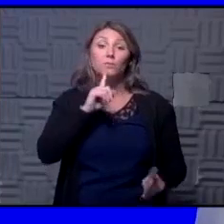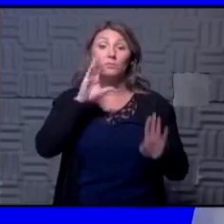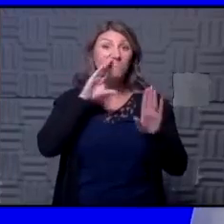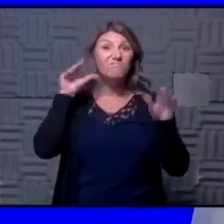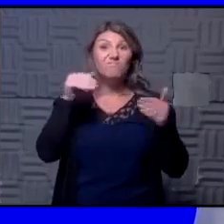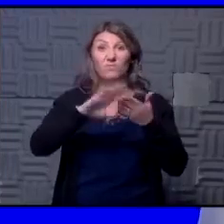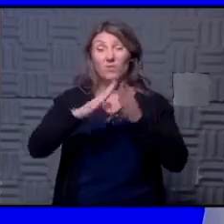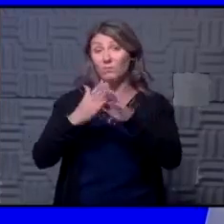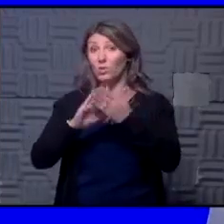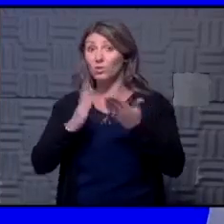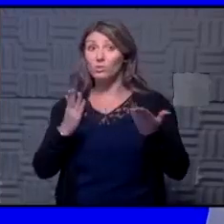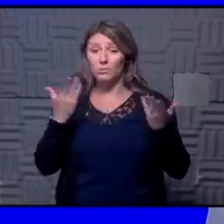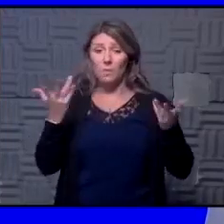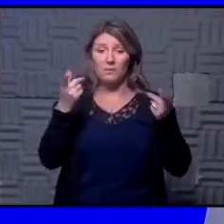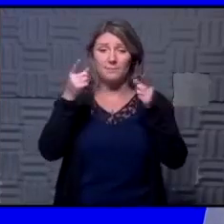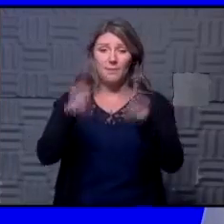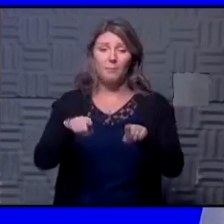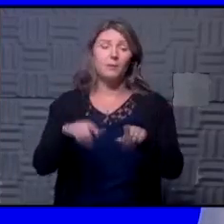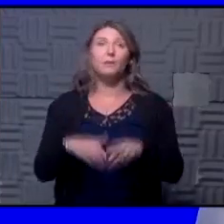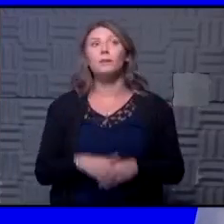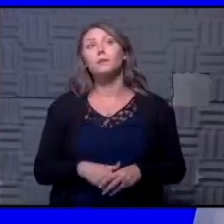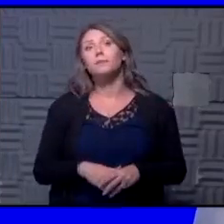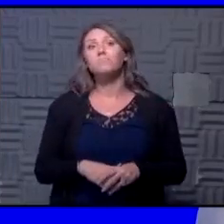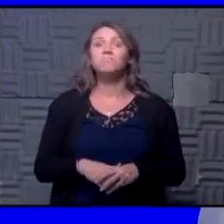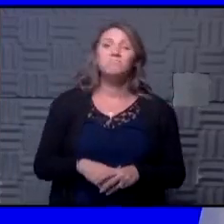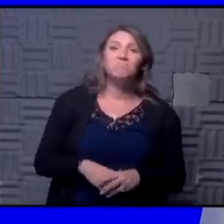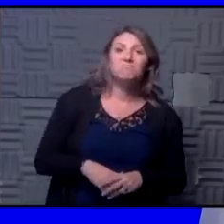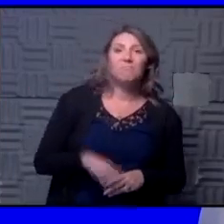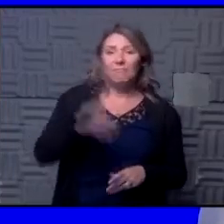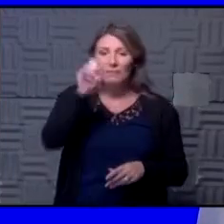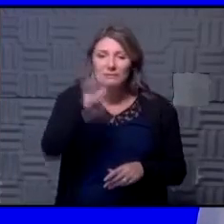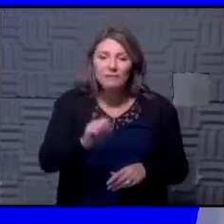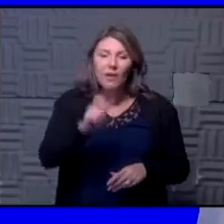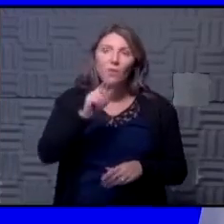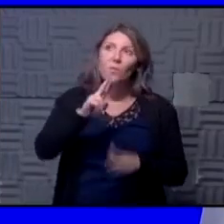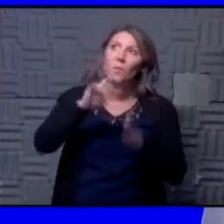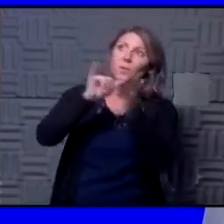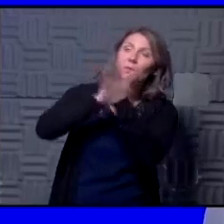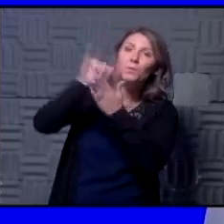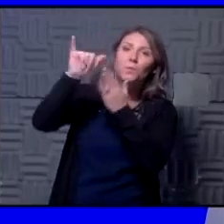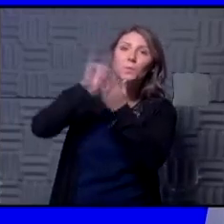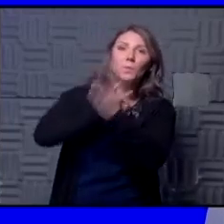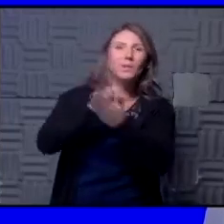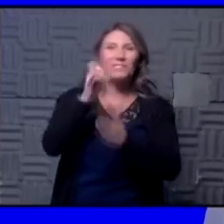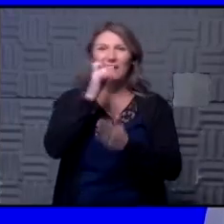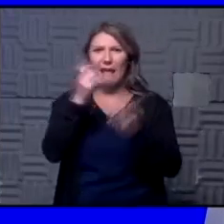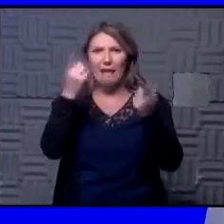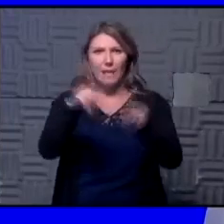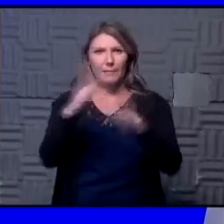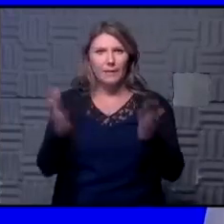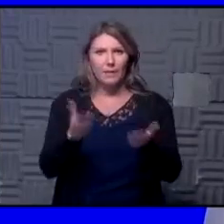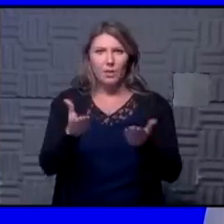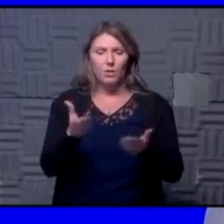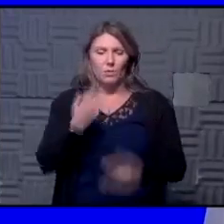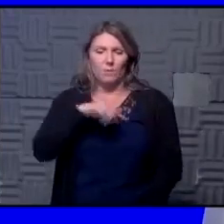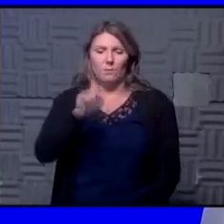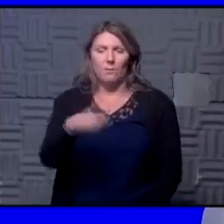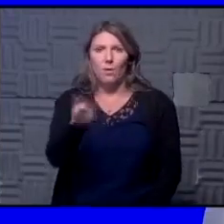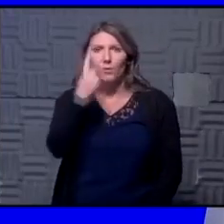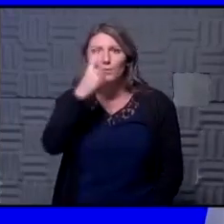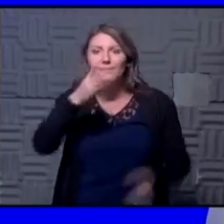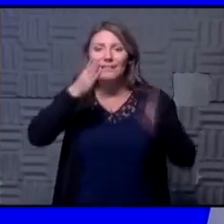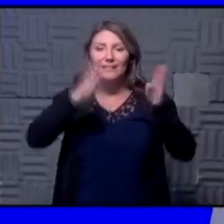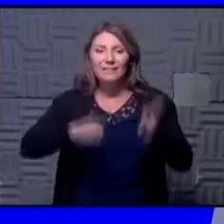communities so what's happening you know down south or in new york is not really what's happening here so we really have to understand the individual